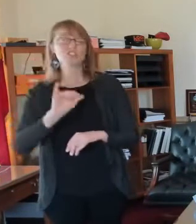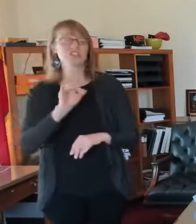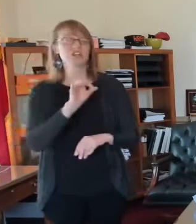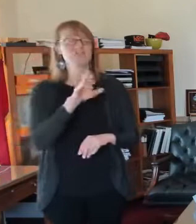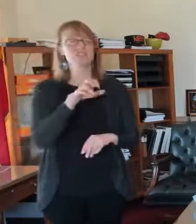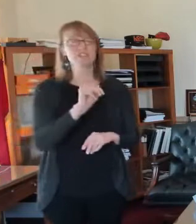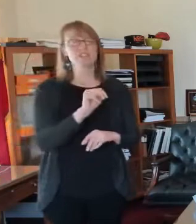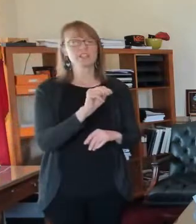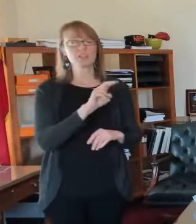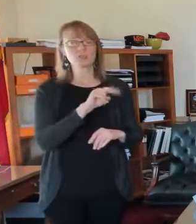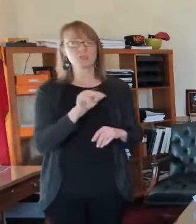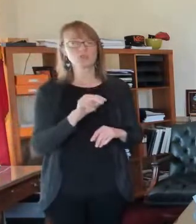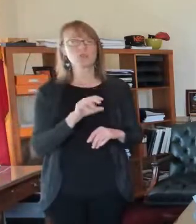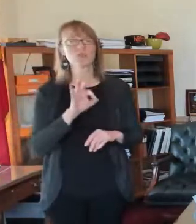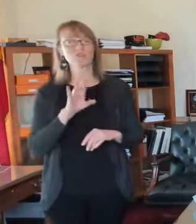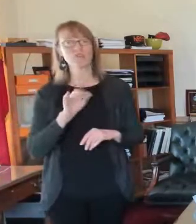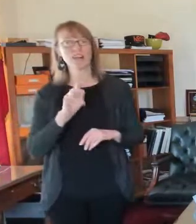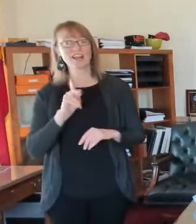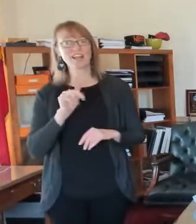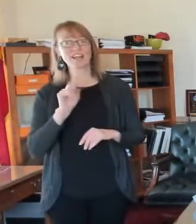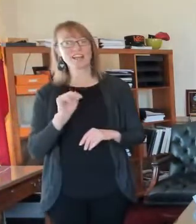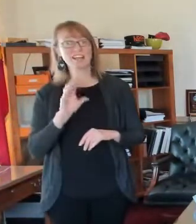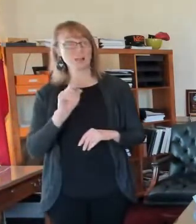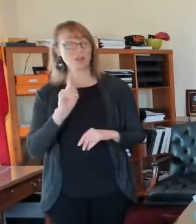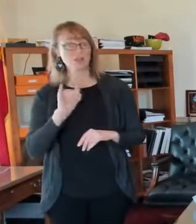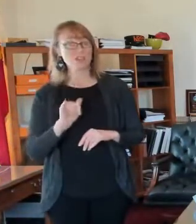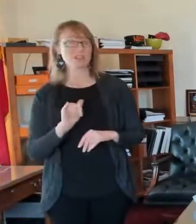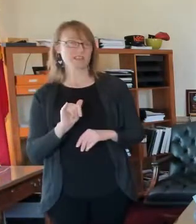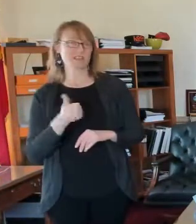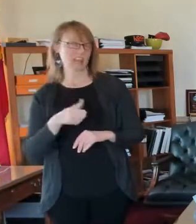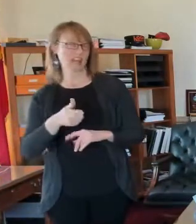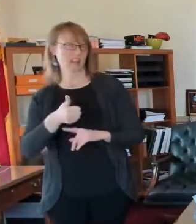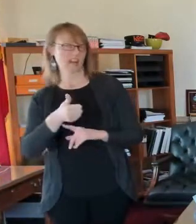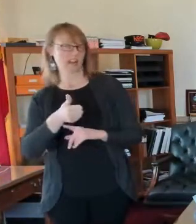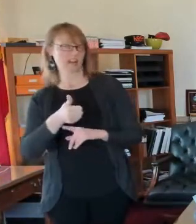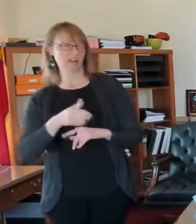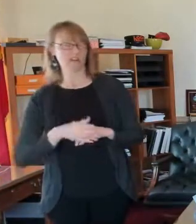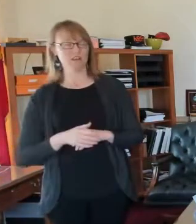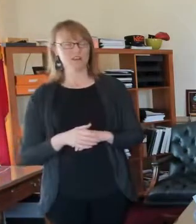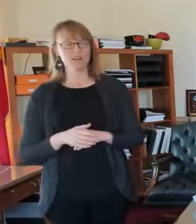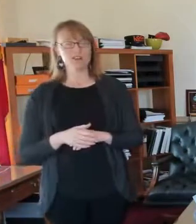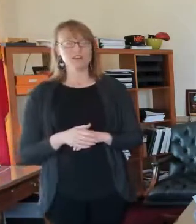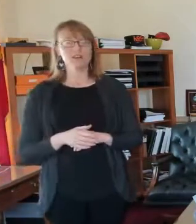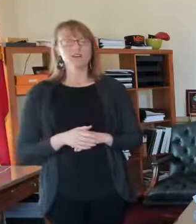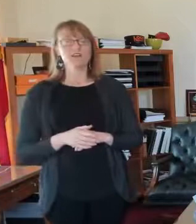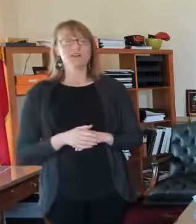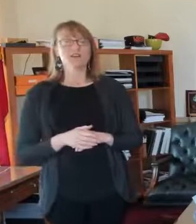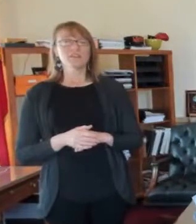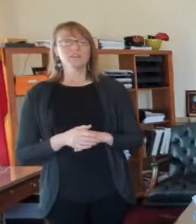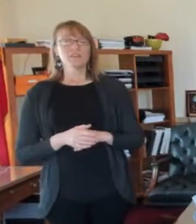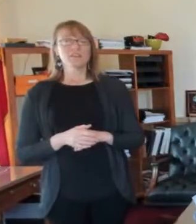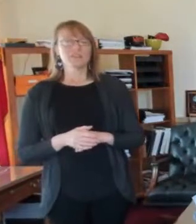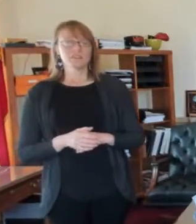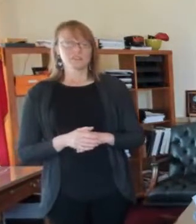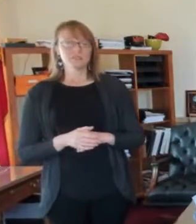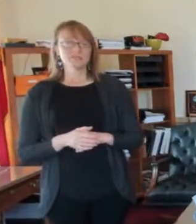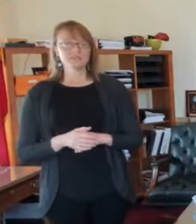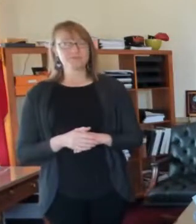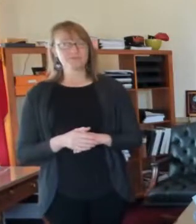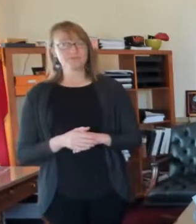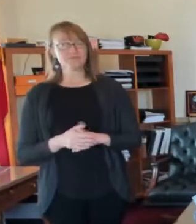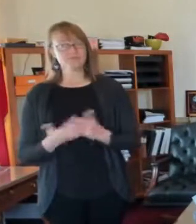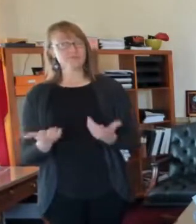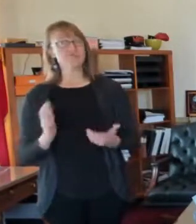Franklin's at 10. Uh, so, you know, we continue to, uh, have low COVID numbers